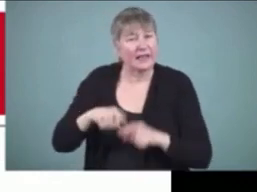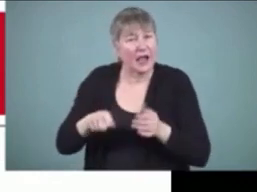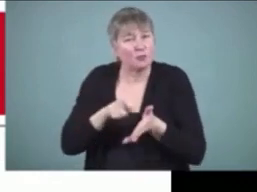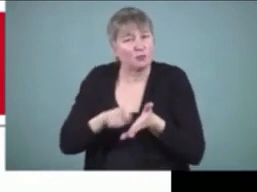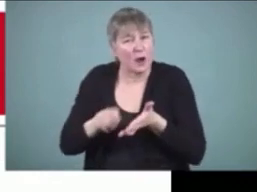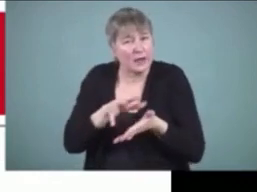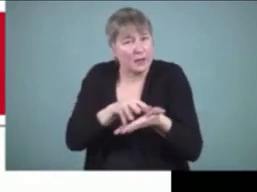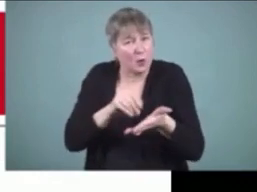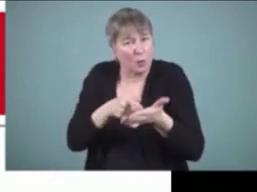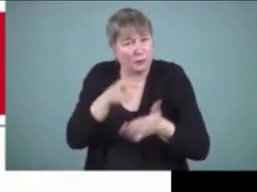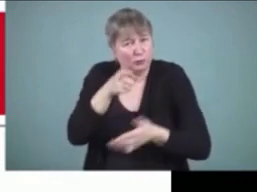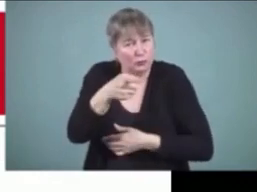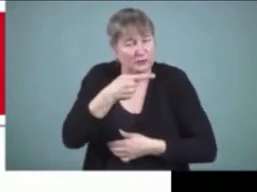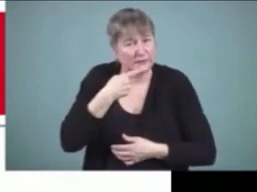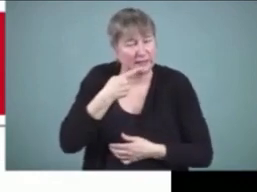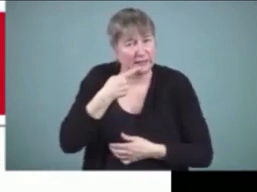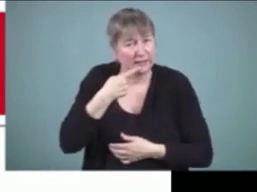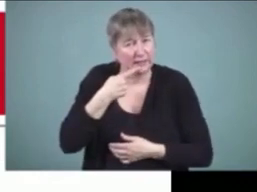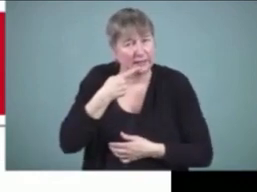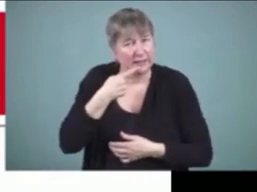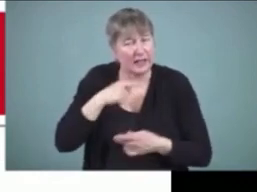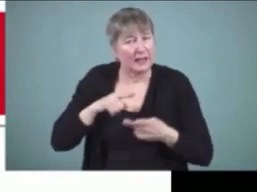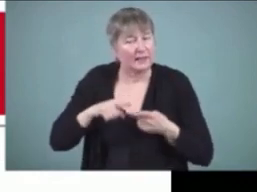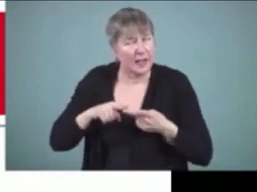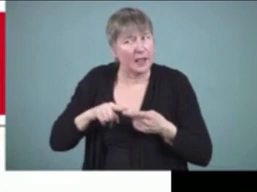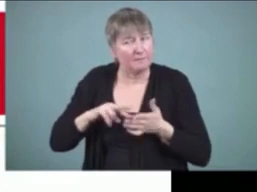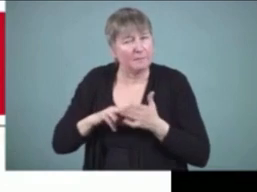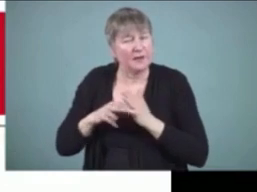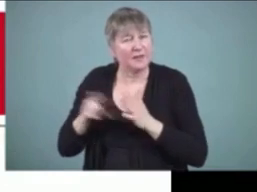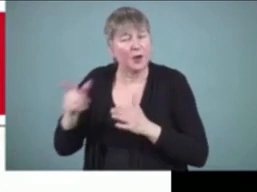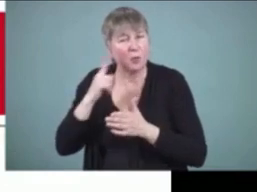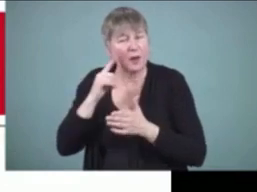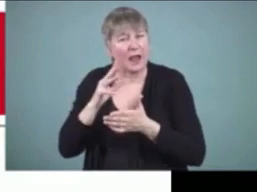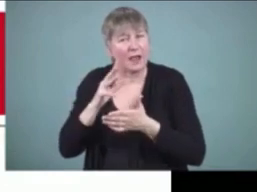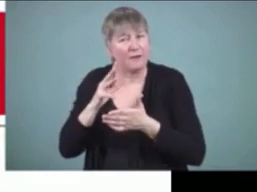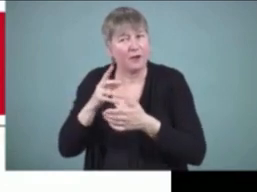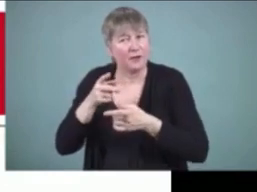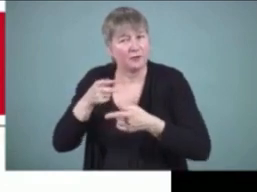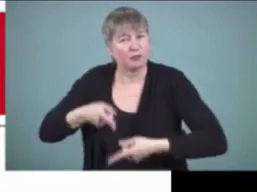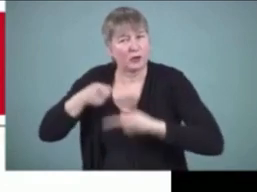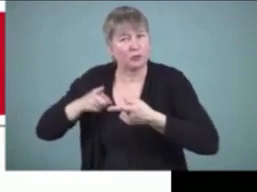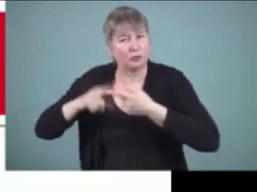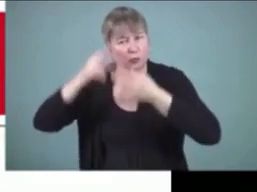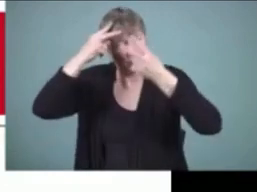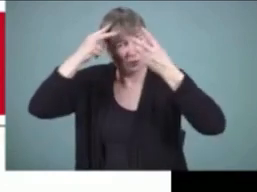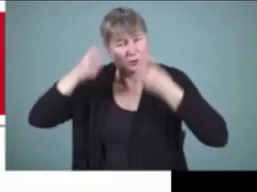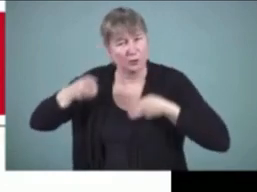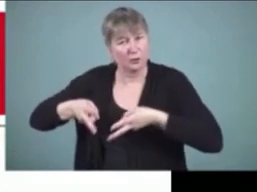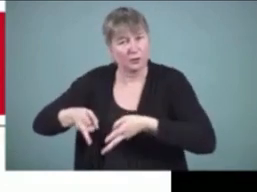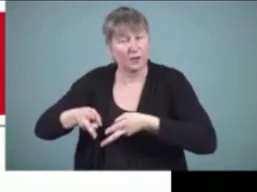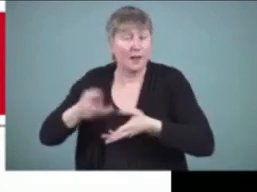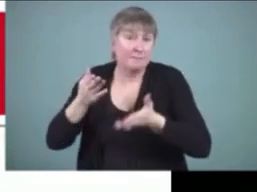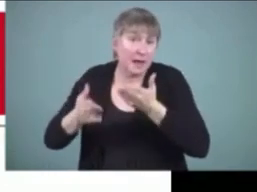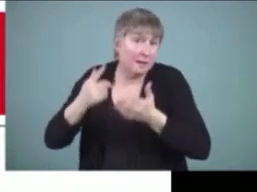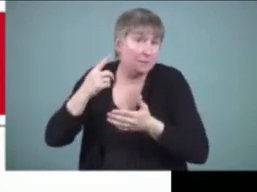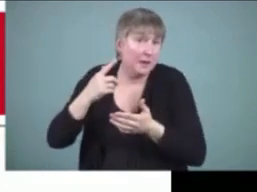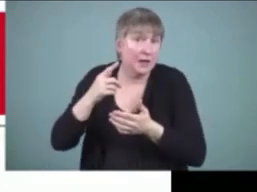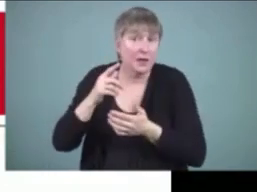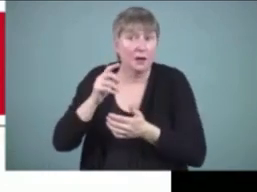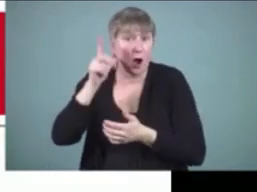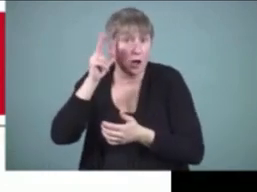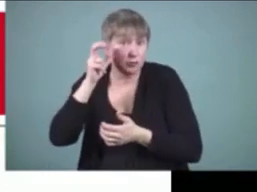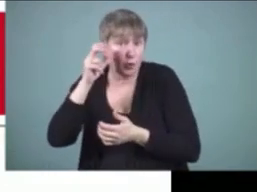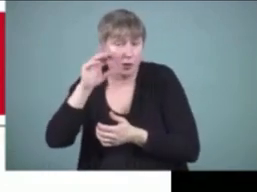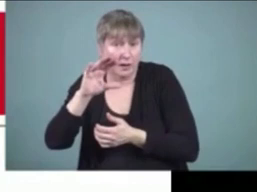what you said they're going to have trouble writing down what they're saying to themselves in their head could be indicating an auditory memory issue